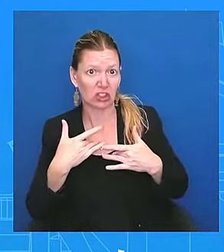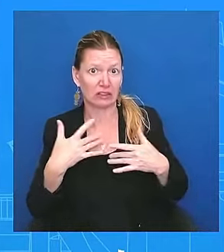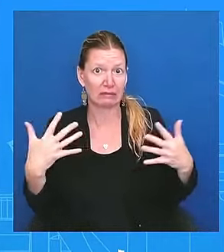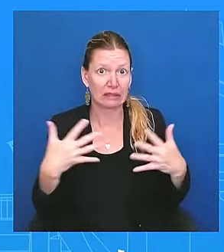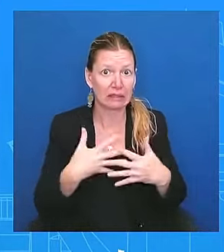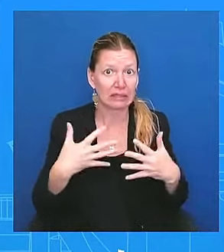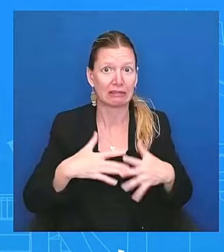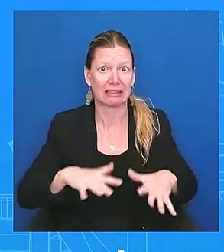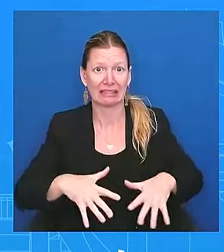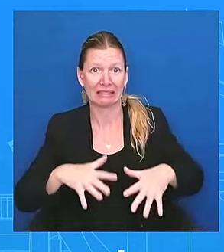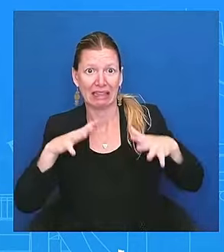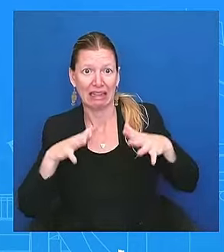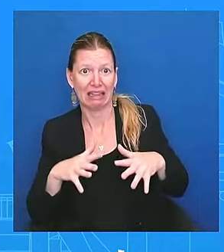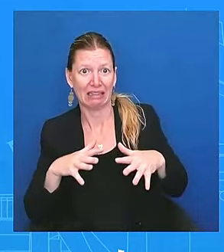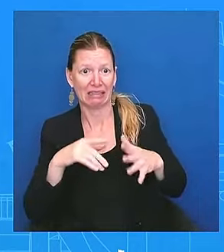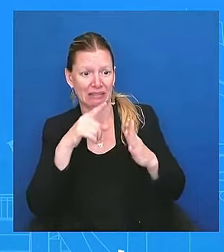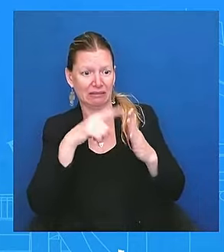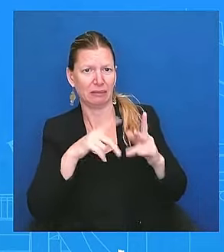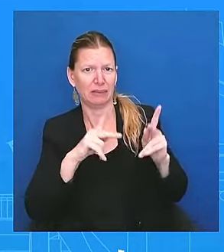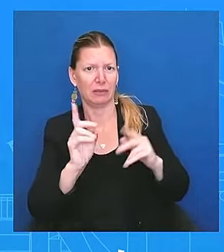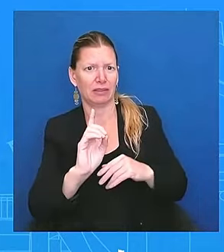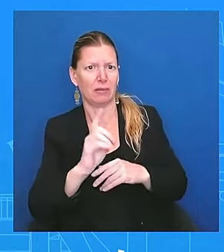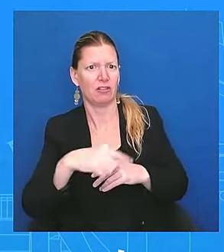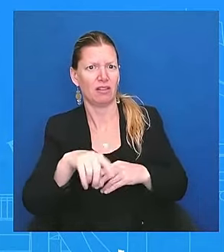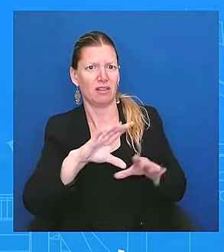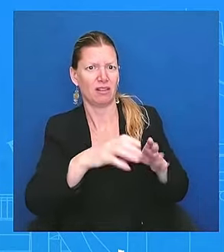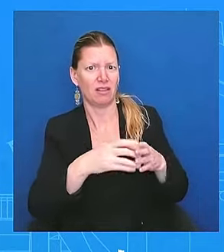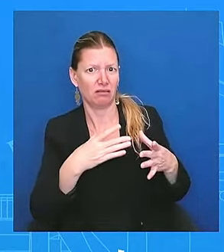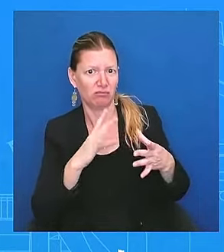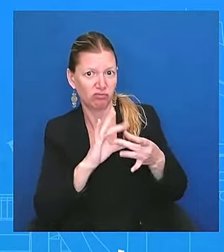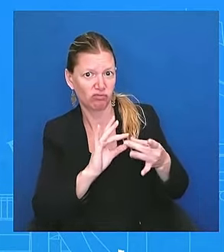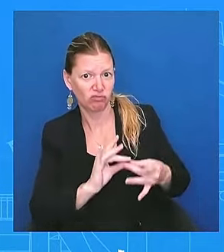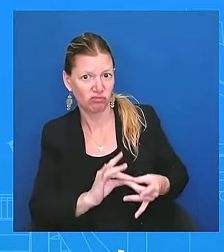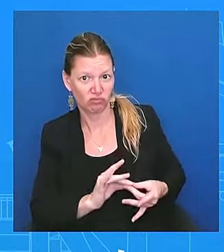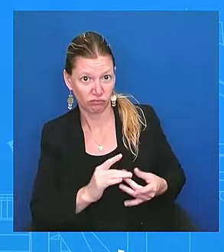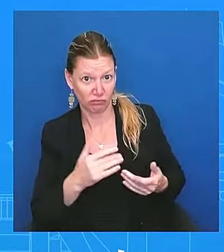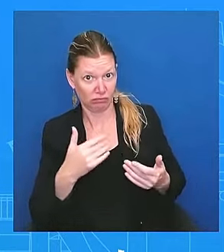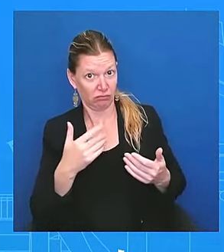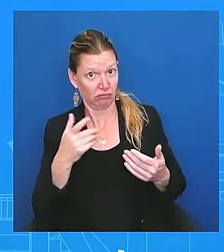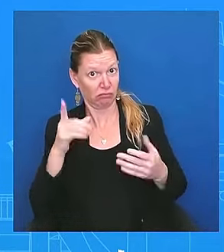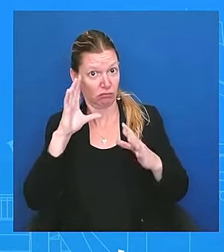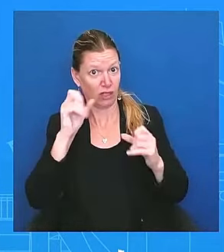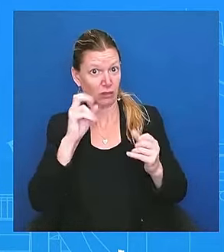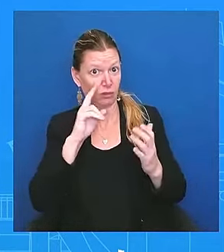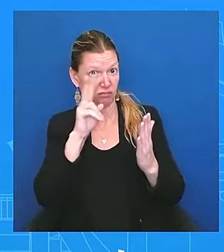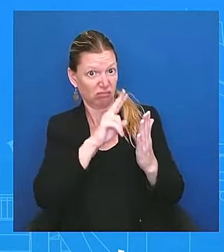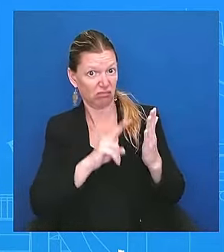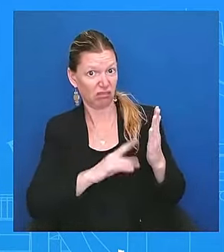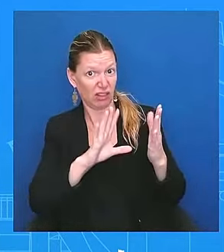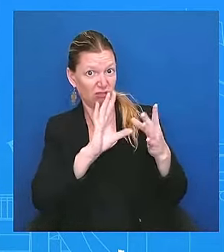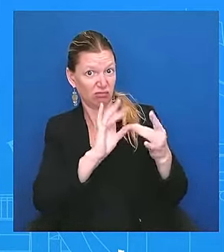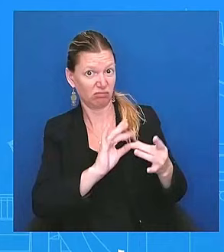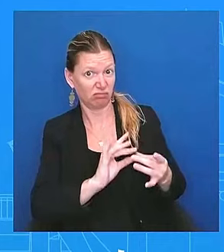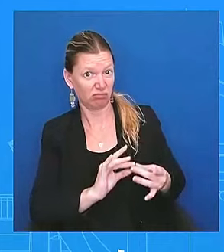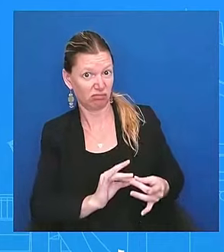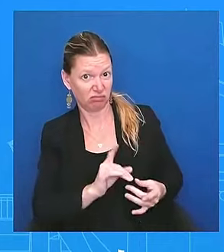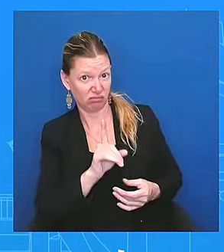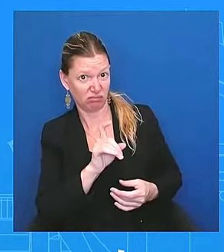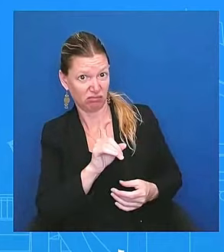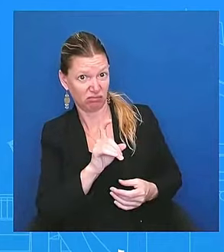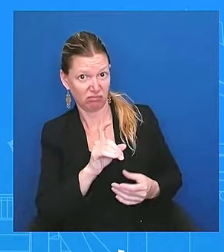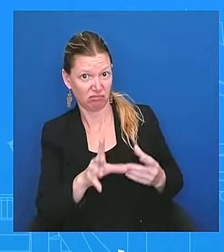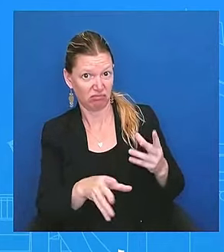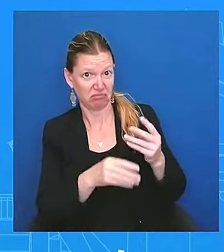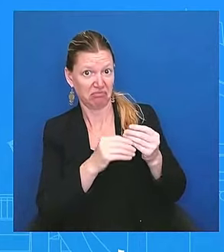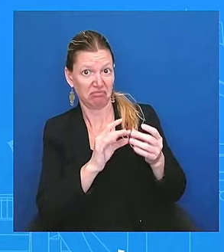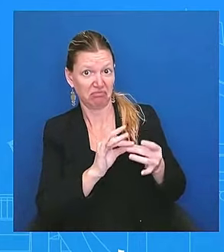When you say a duty, can you say more about the duty piece? He's absolutely running. Yeah. Well, he's saying that, and I'm sharing, I'm sharing